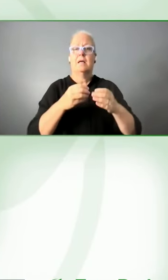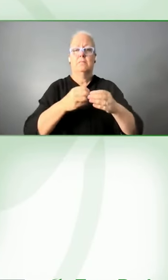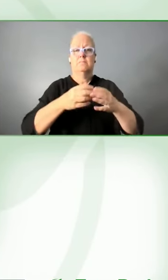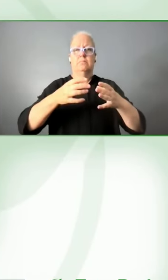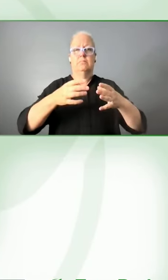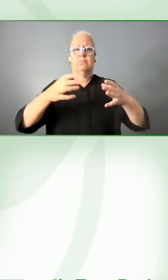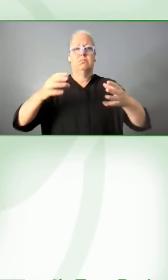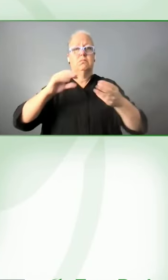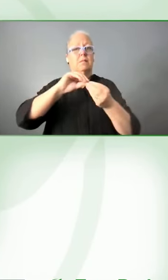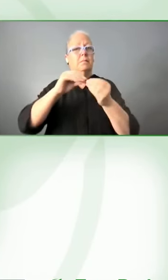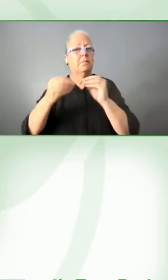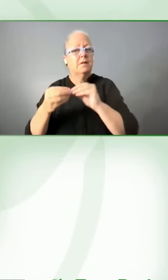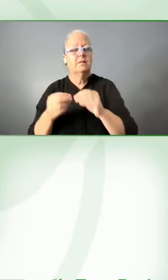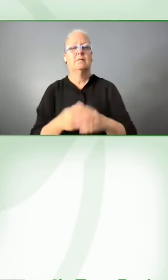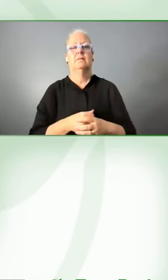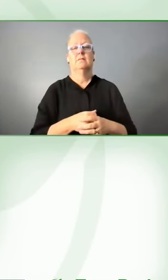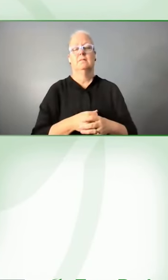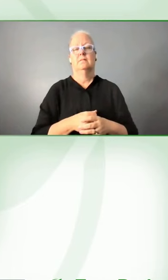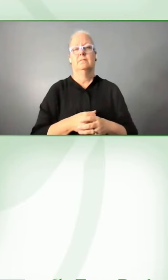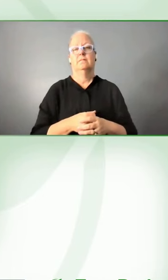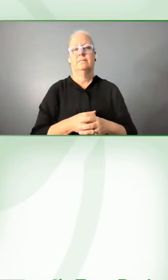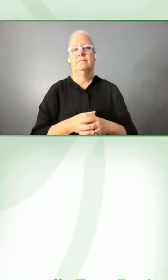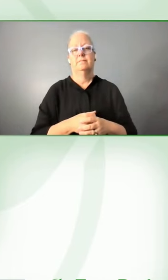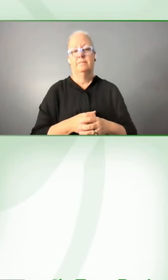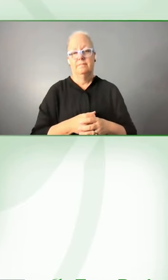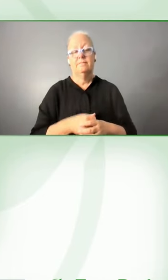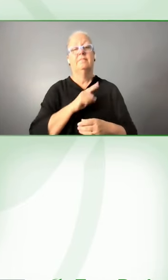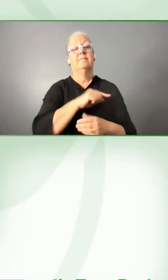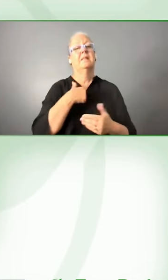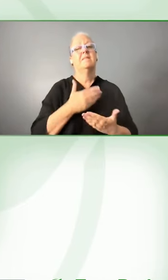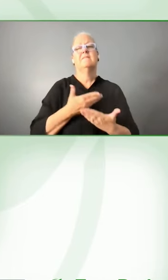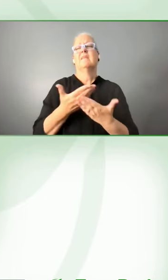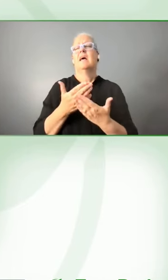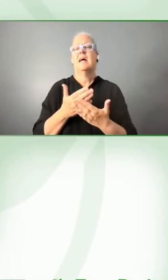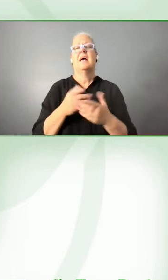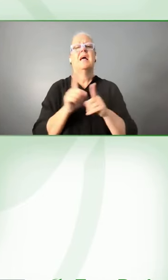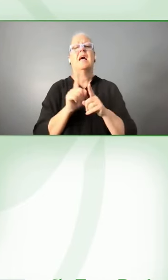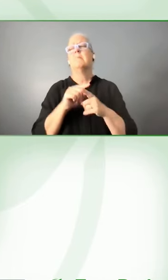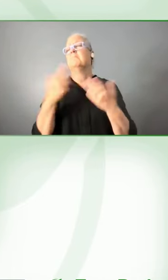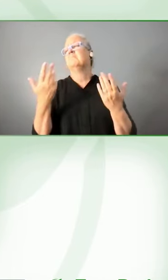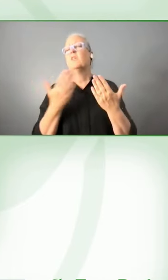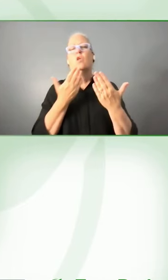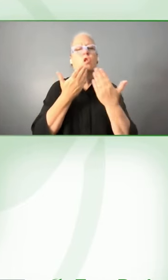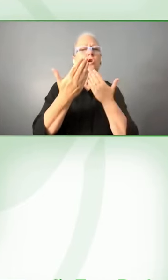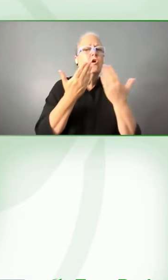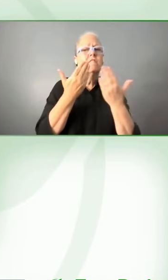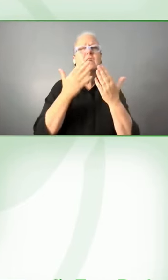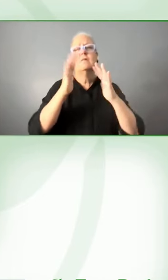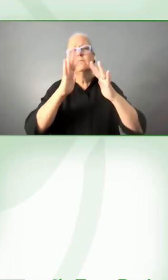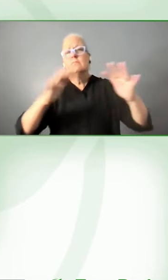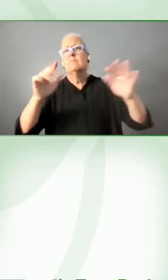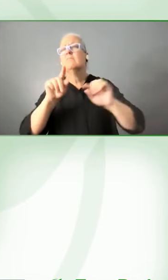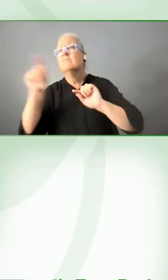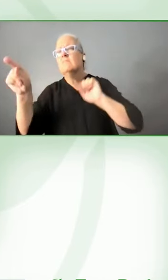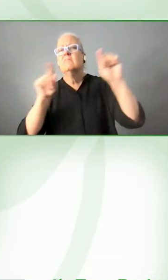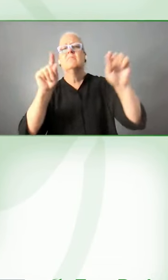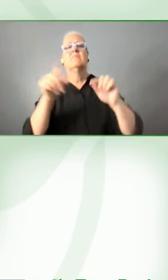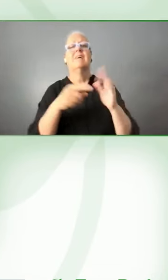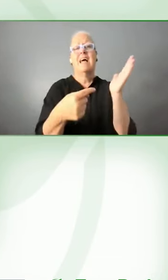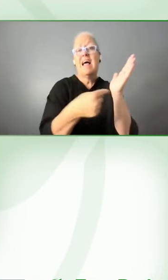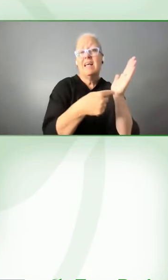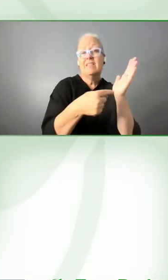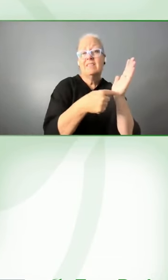we are invited to speak at different conferences for IT specialists as well as